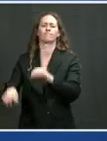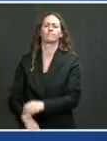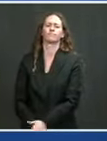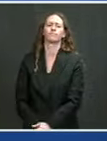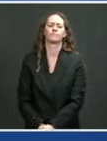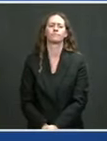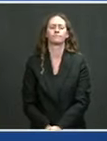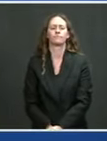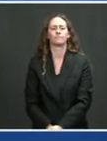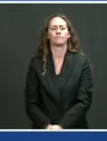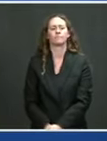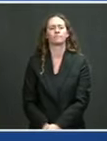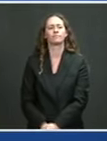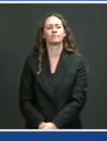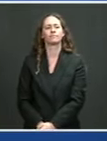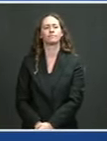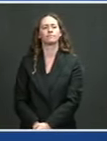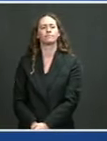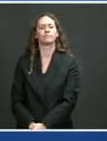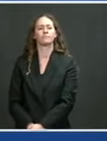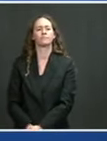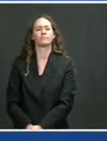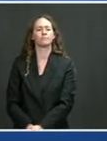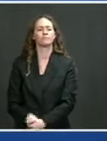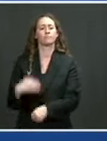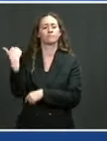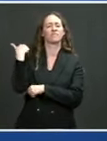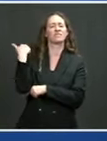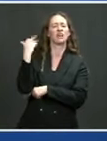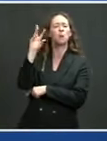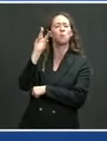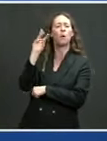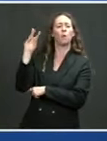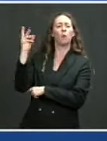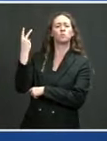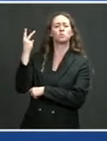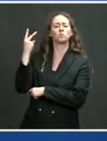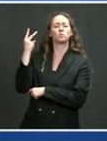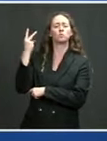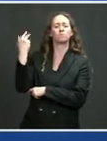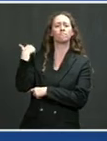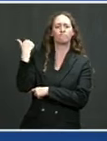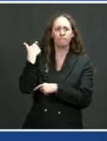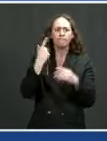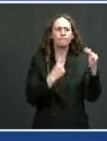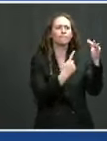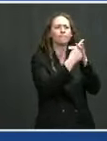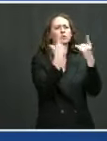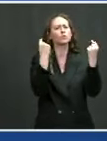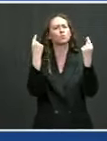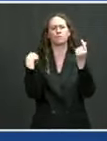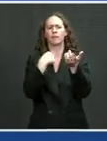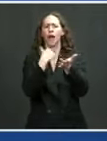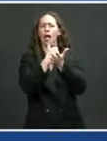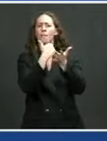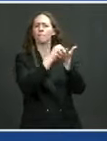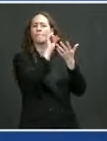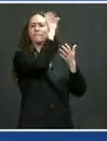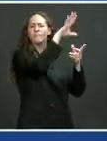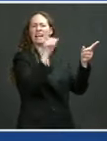of democracy in the battle against COVID-19 pandemic, our nation is going to be the arsenal of vaccines for the rest of the world.